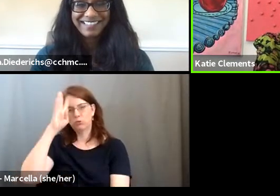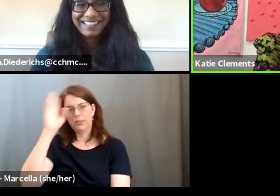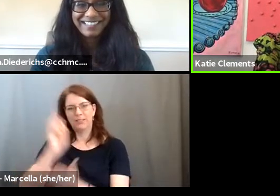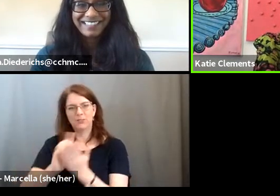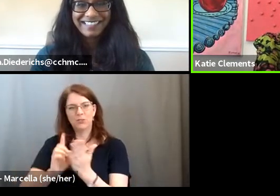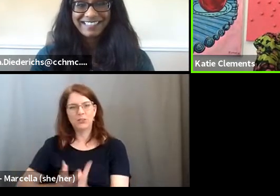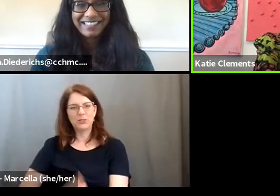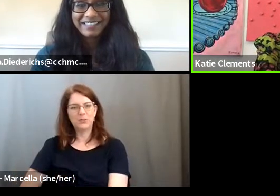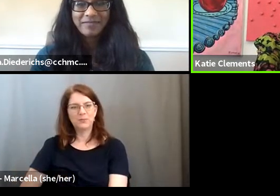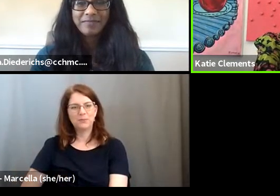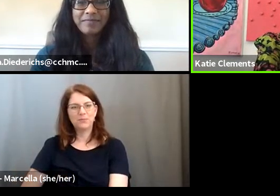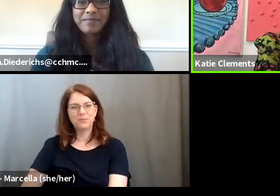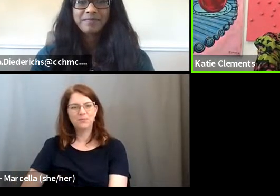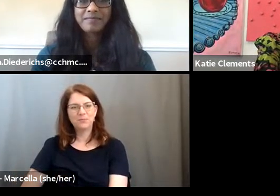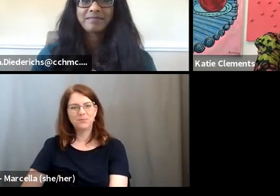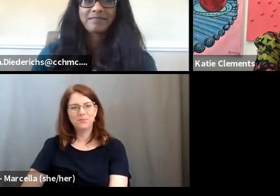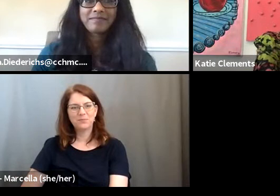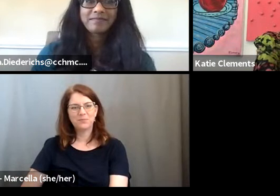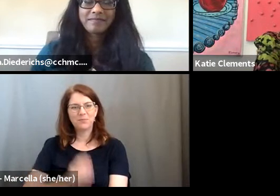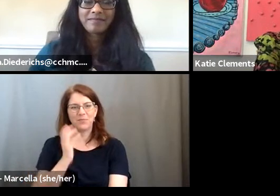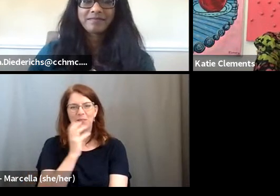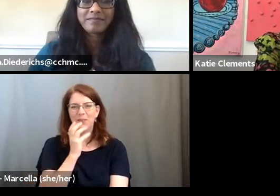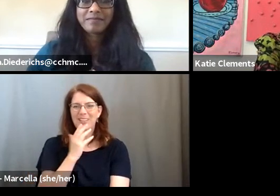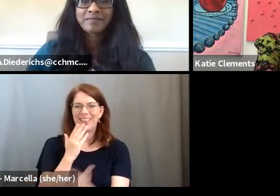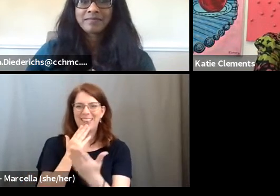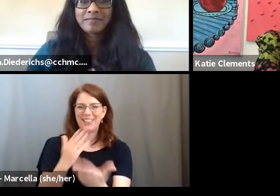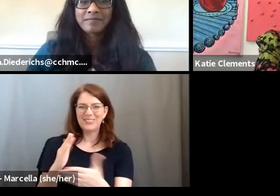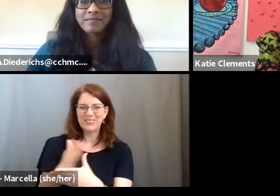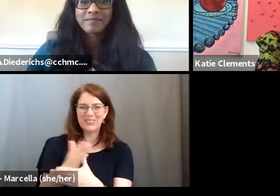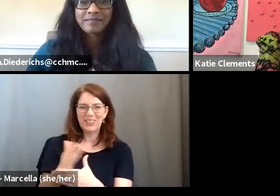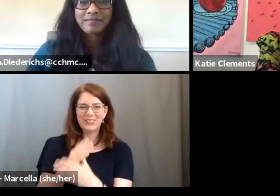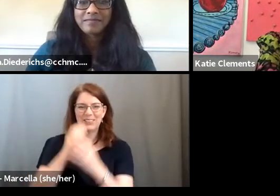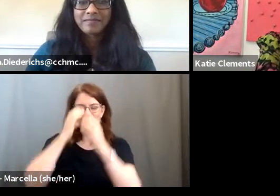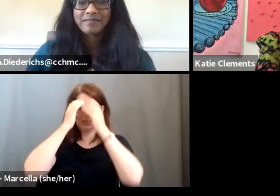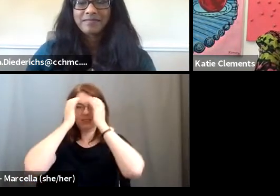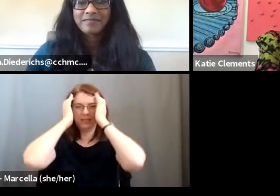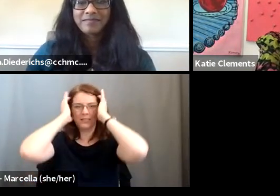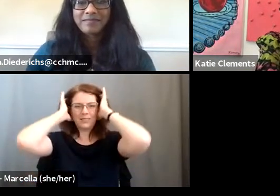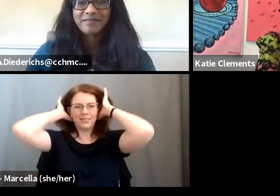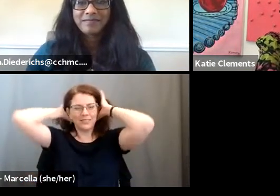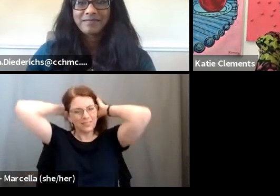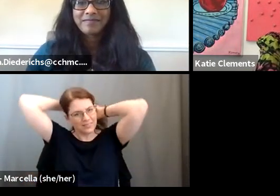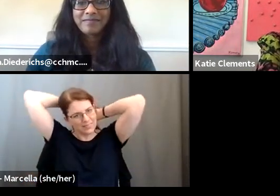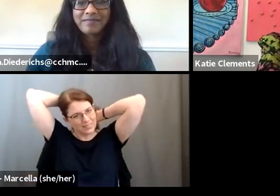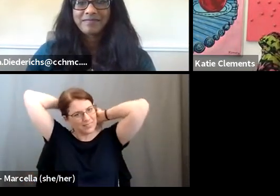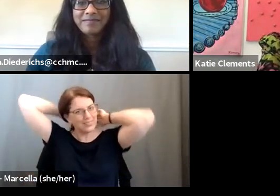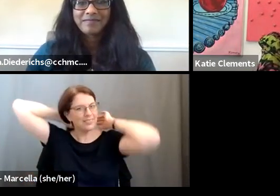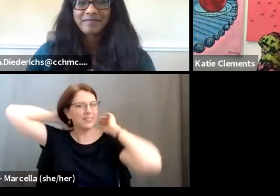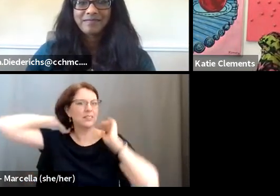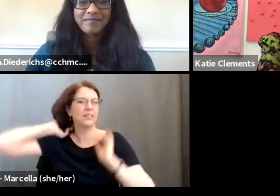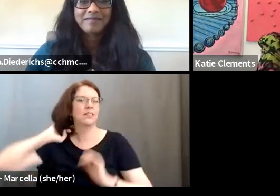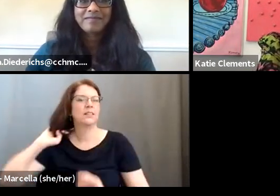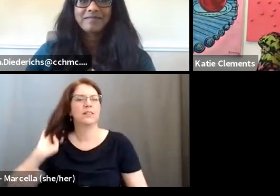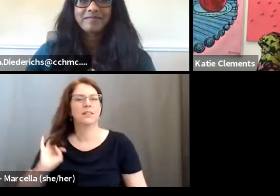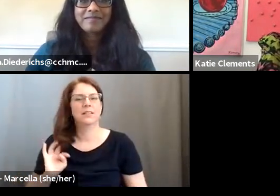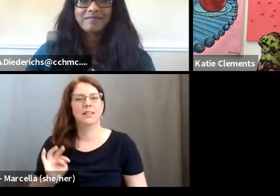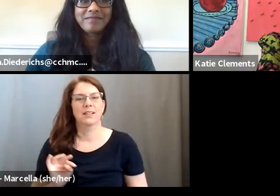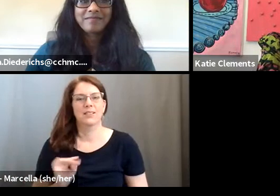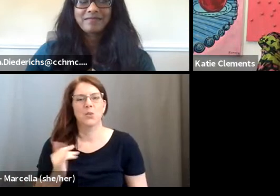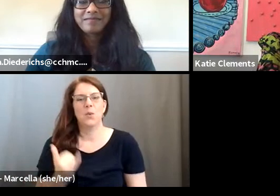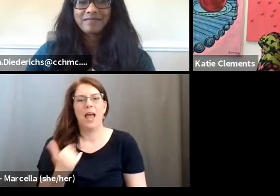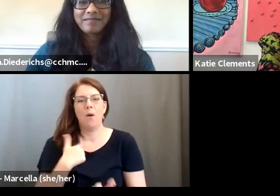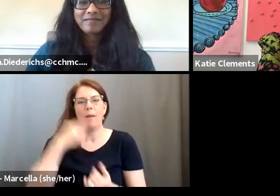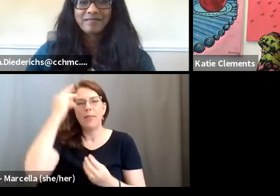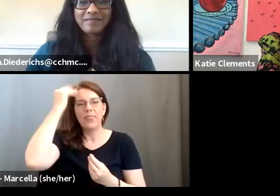Wow. Thanks for sharing. Yeah. Yeah. Um, that kind of gets me thinking